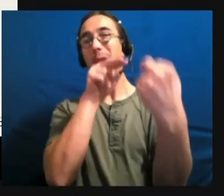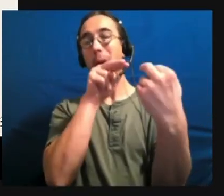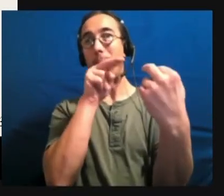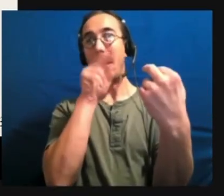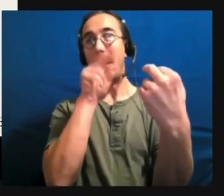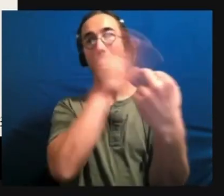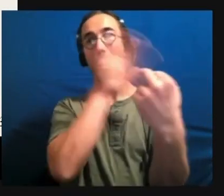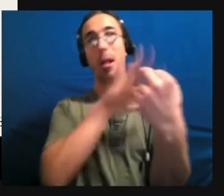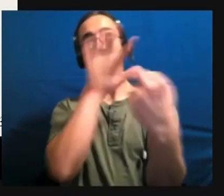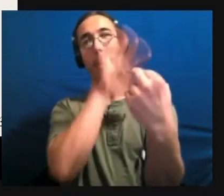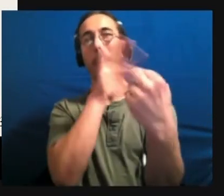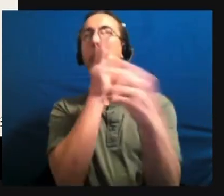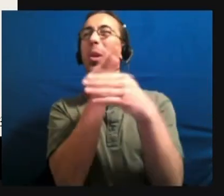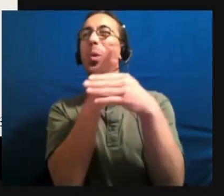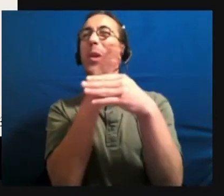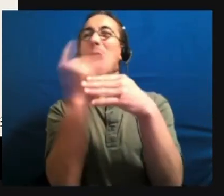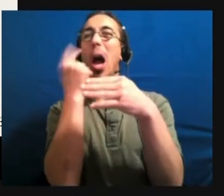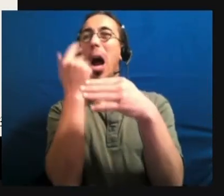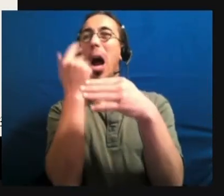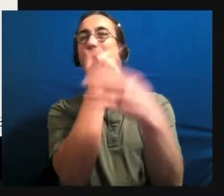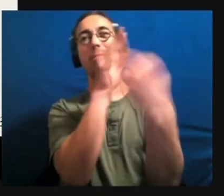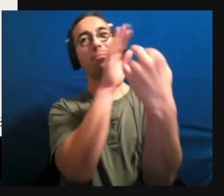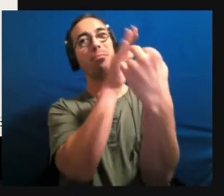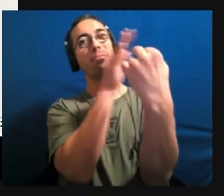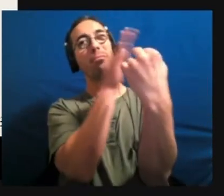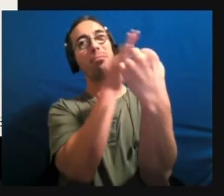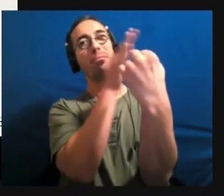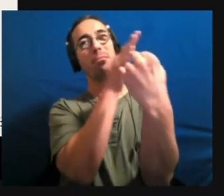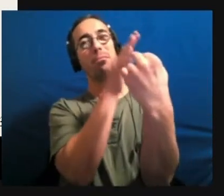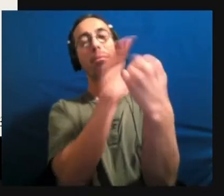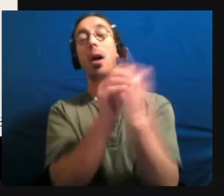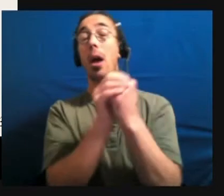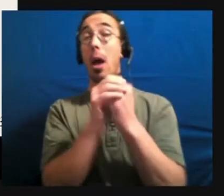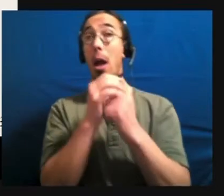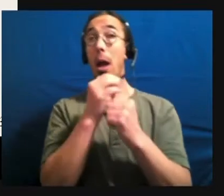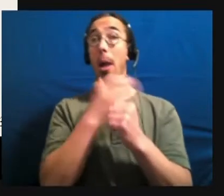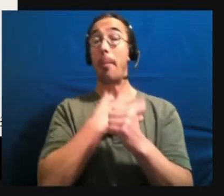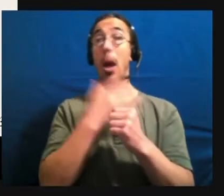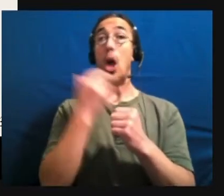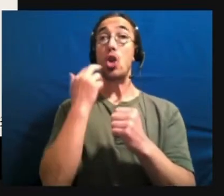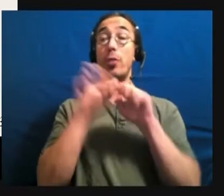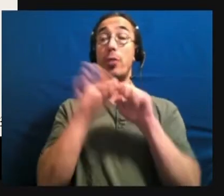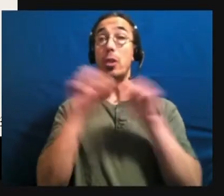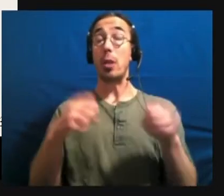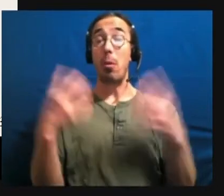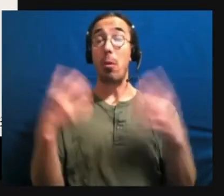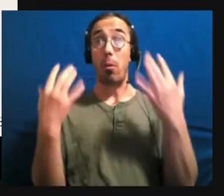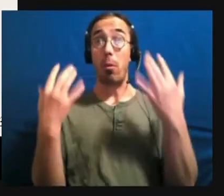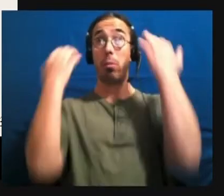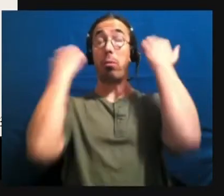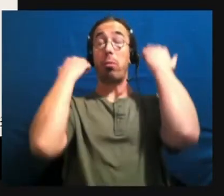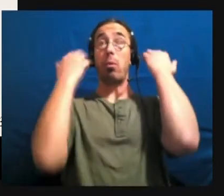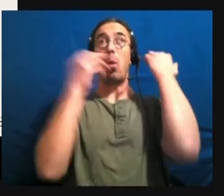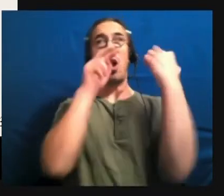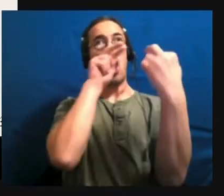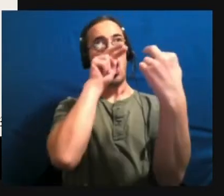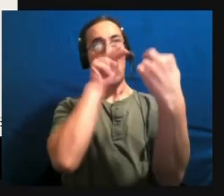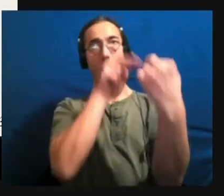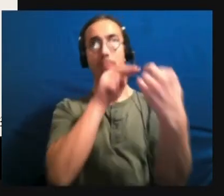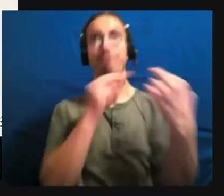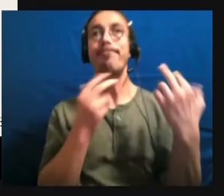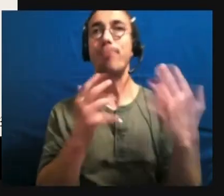between their eyes, not actually at their eyes because my nervous system goes into overload. I'm actually looking at their eyes.